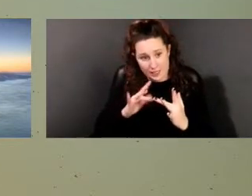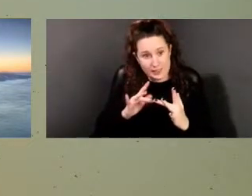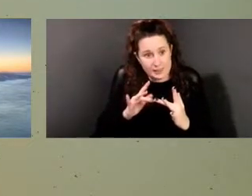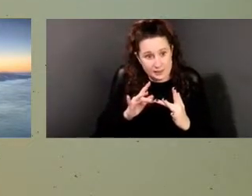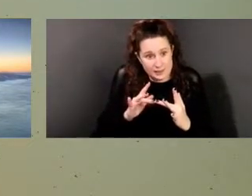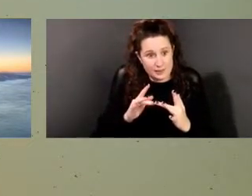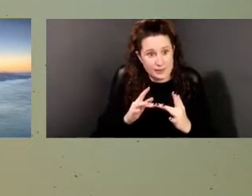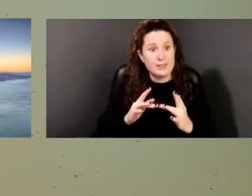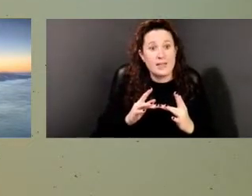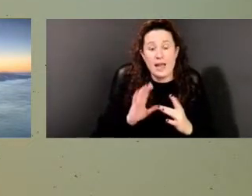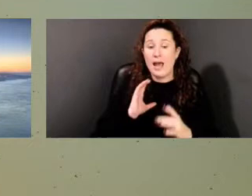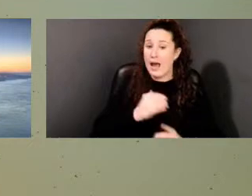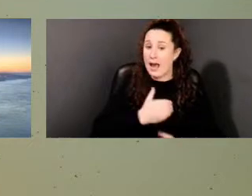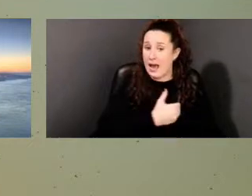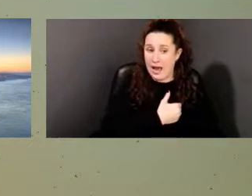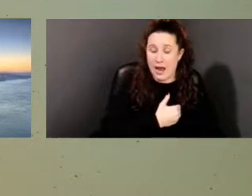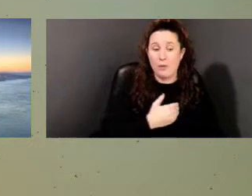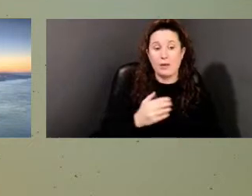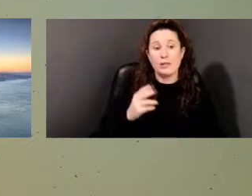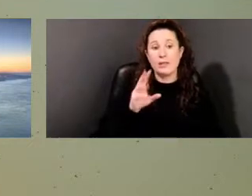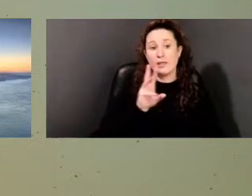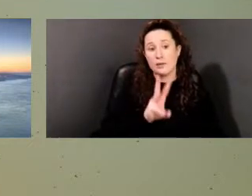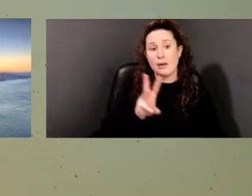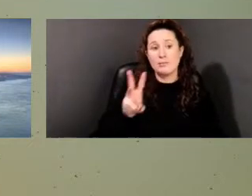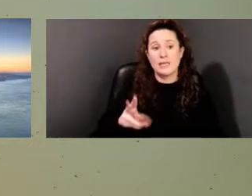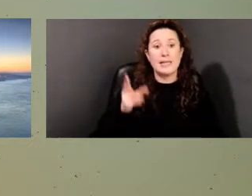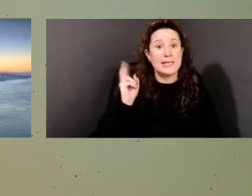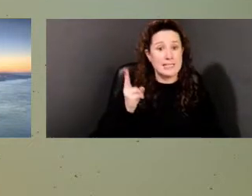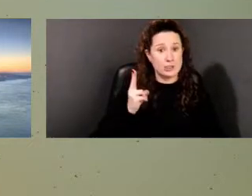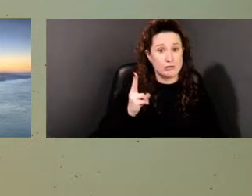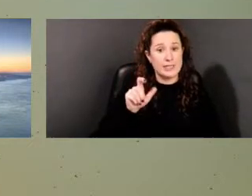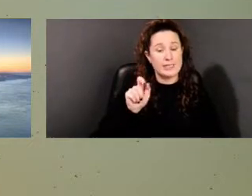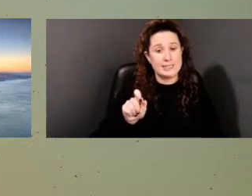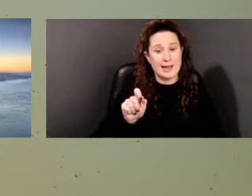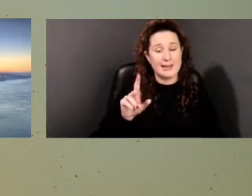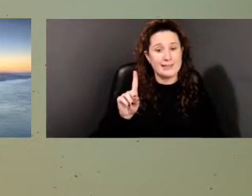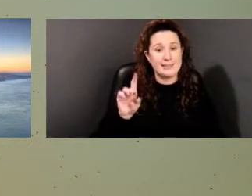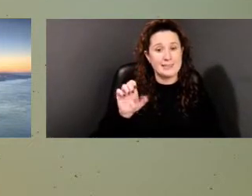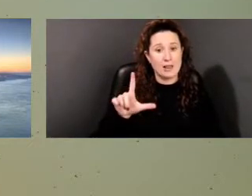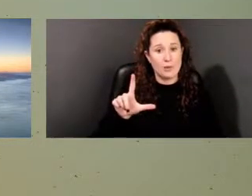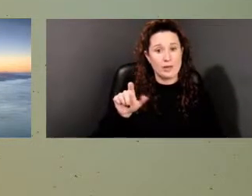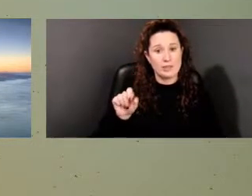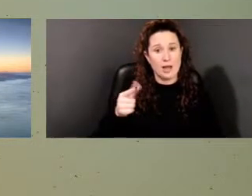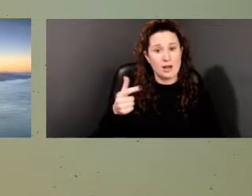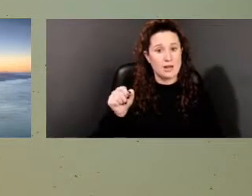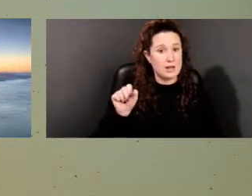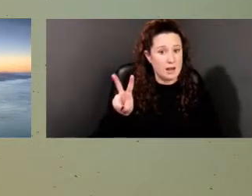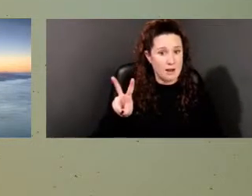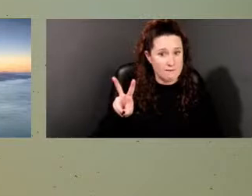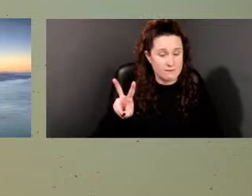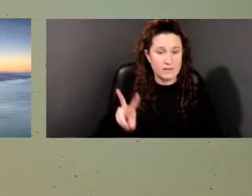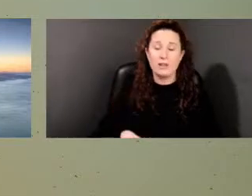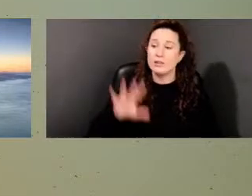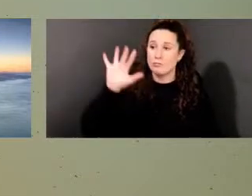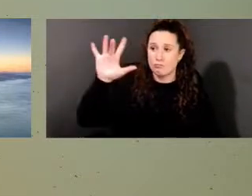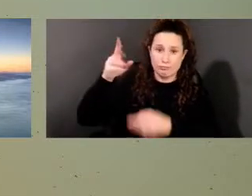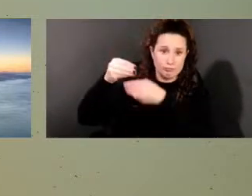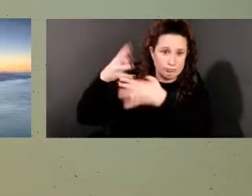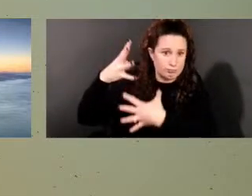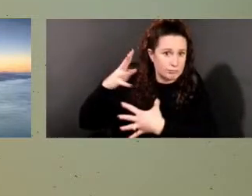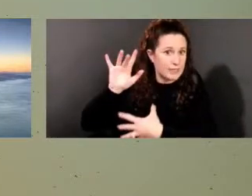HCA's website, history.delaware.gov, has a dropdown menu that's visit. And on